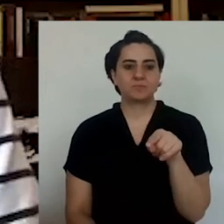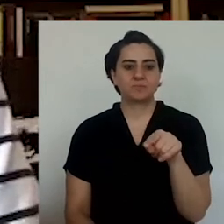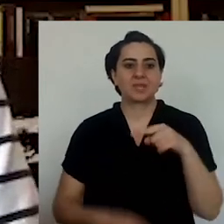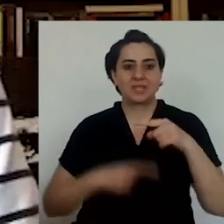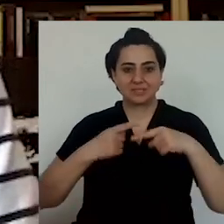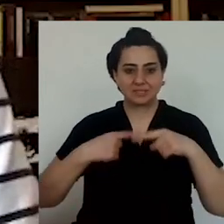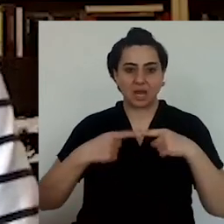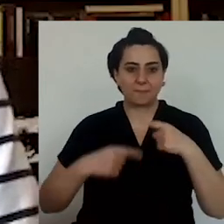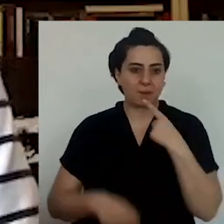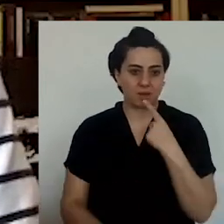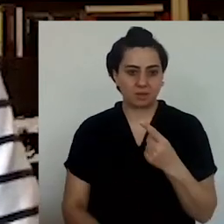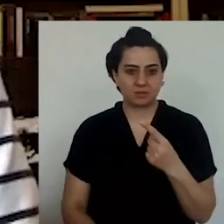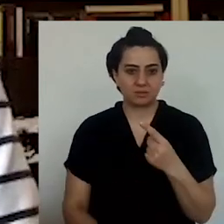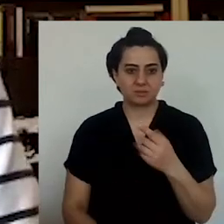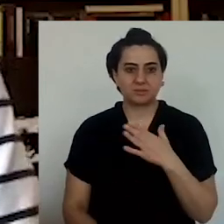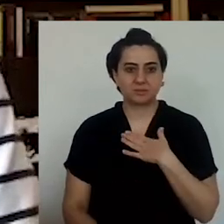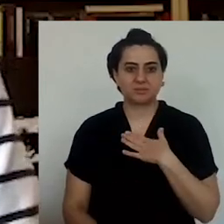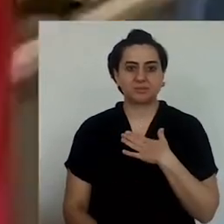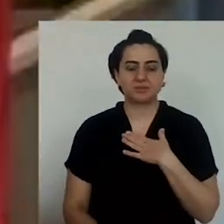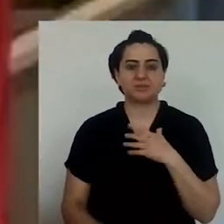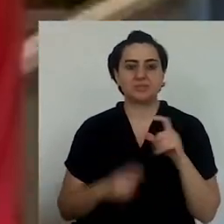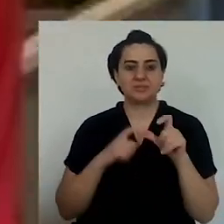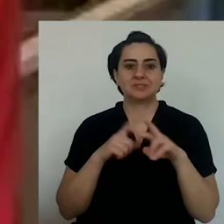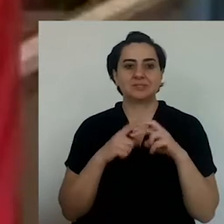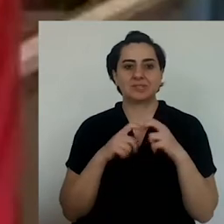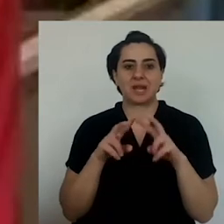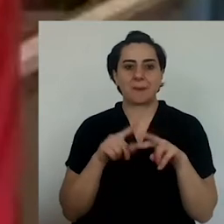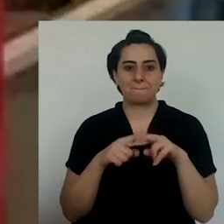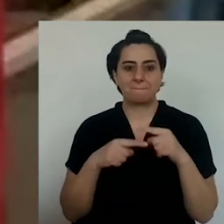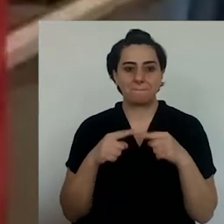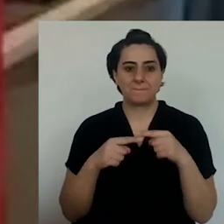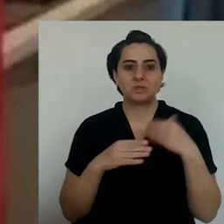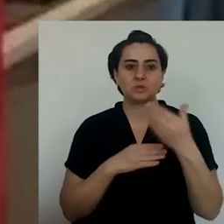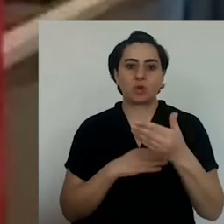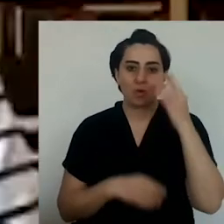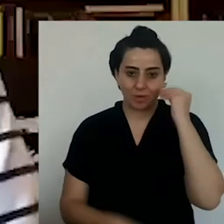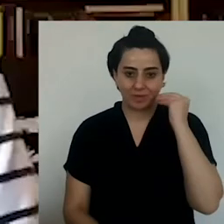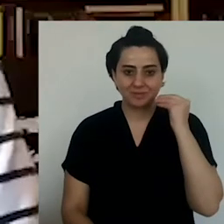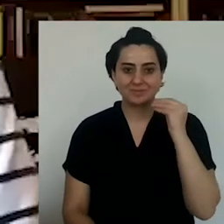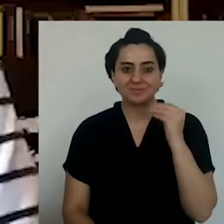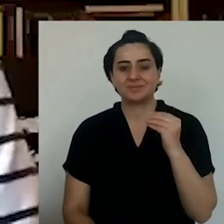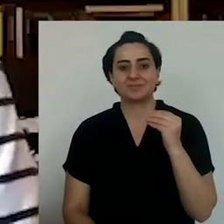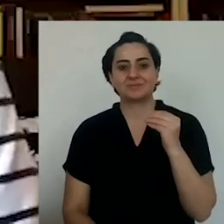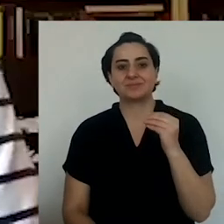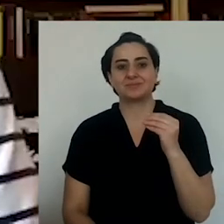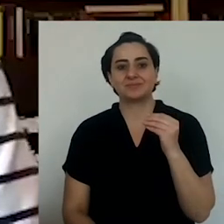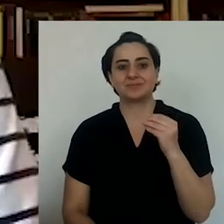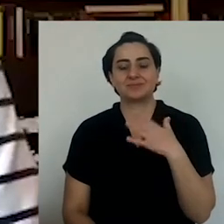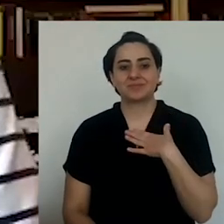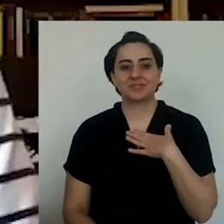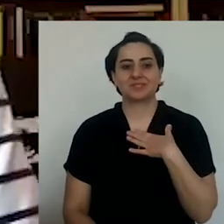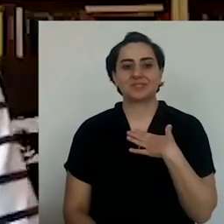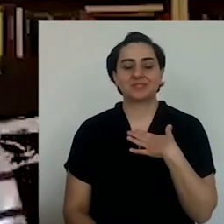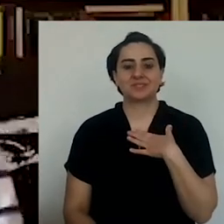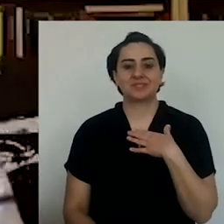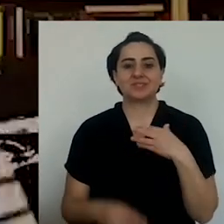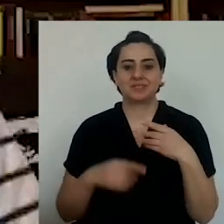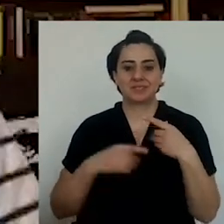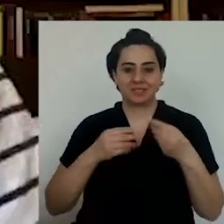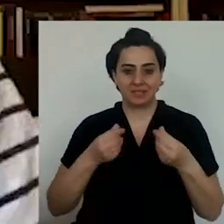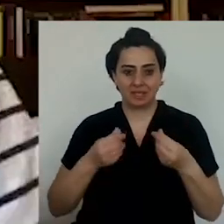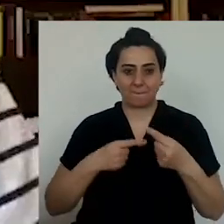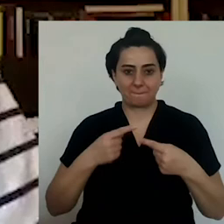people say sarma in Turkish, but that's something I learned only later. In words,